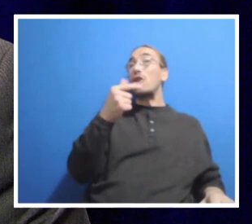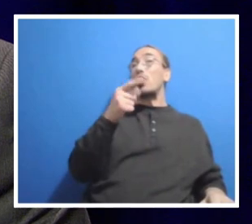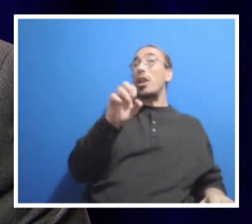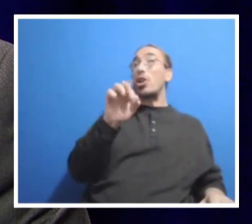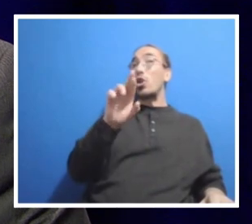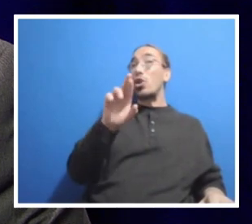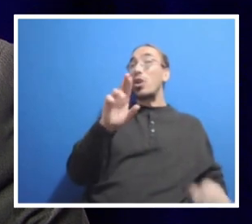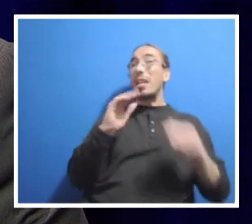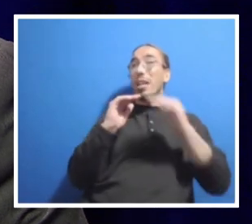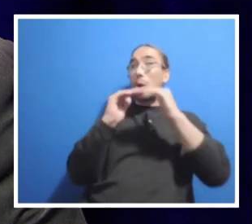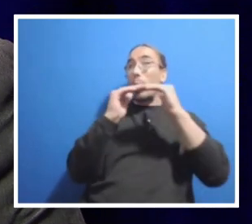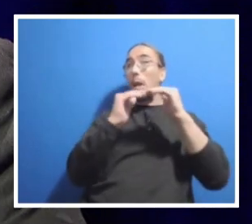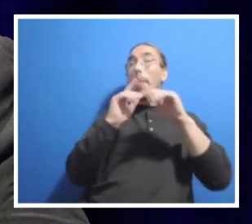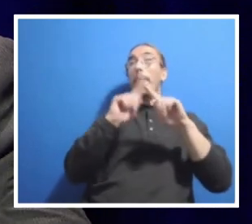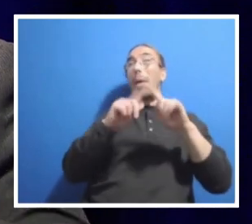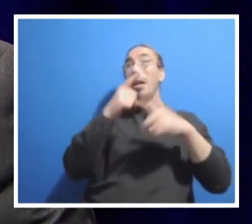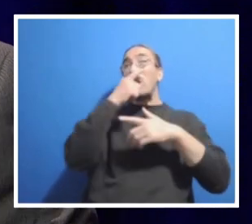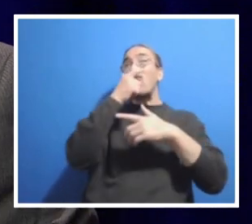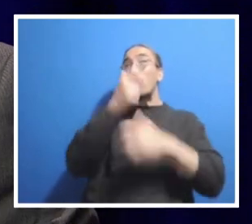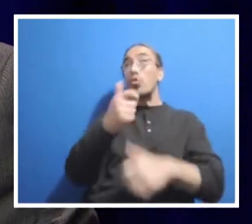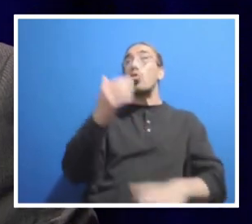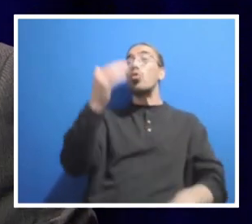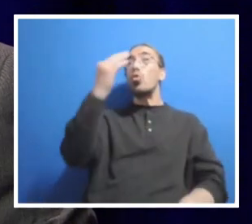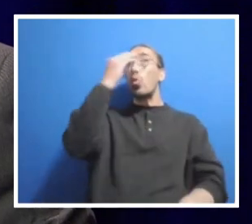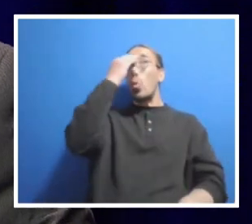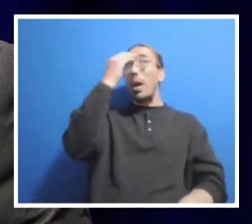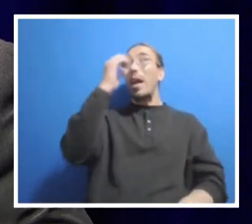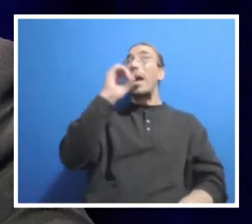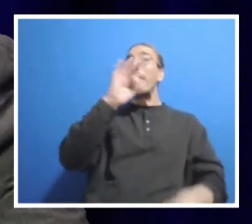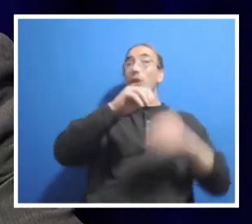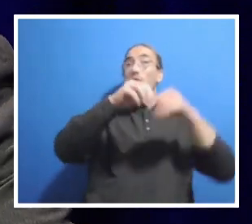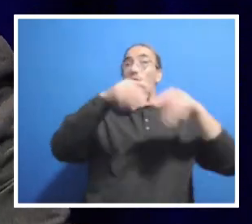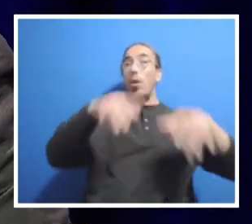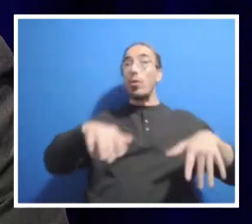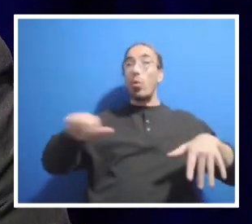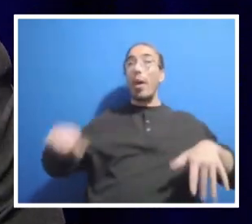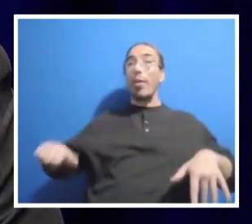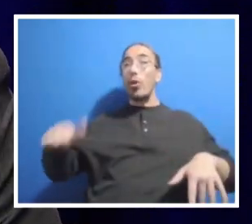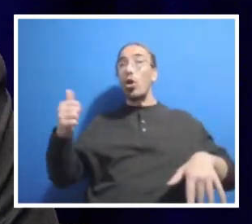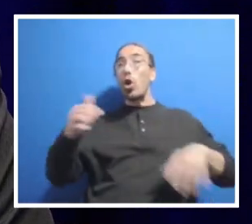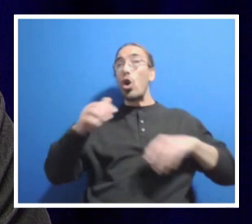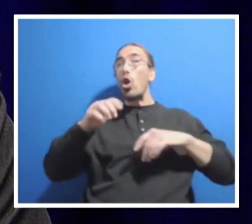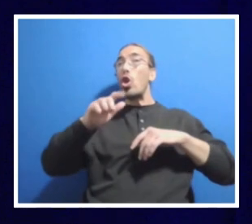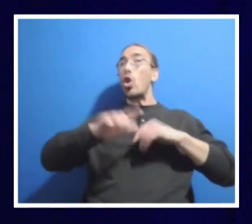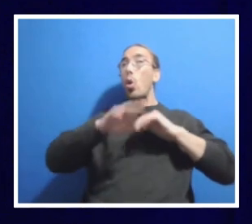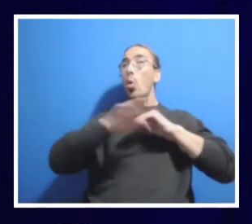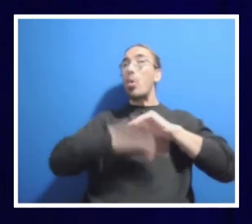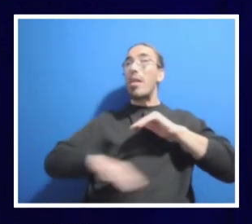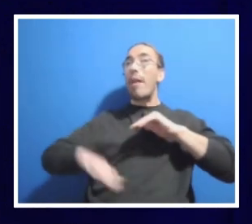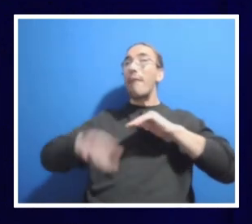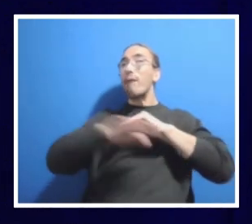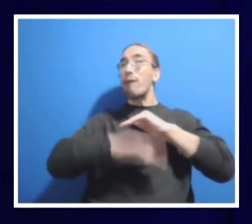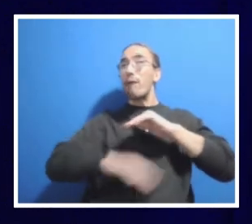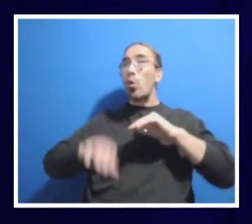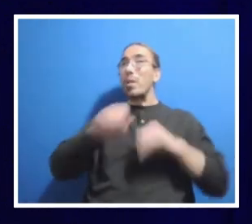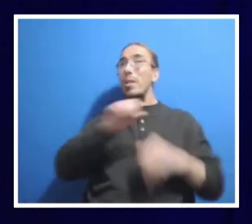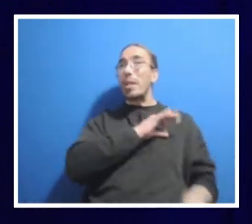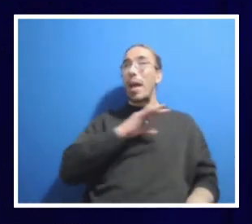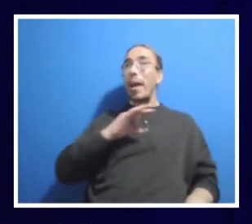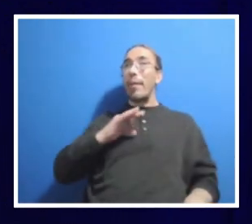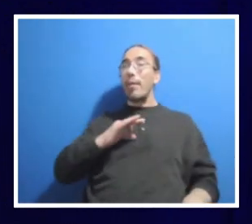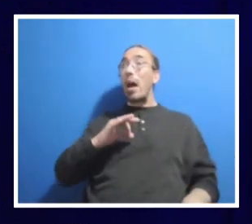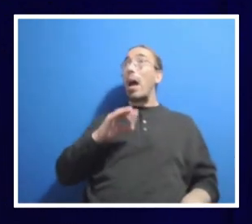interested to know if that would trickle down to some of the lower level staff members. It absolutely